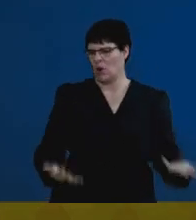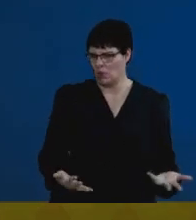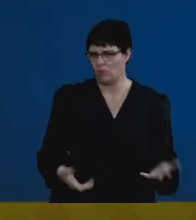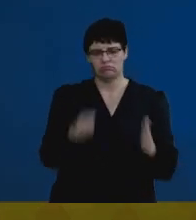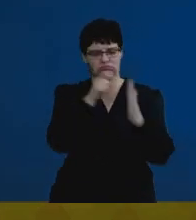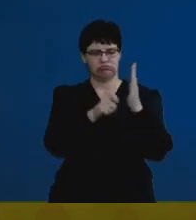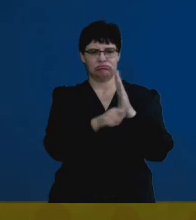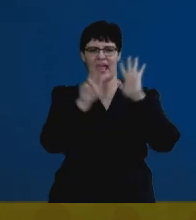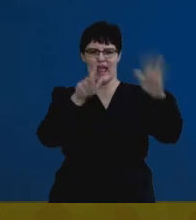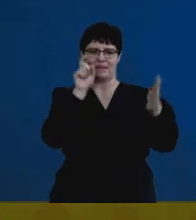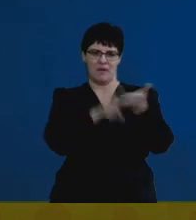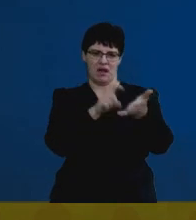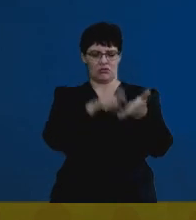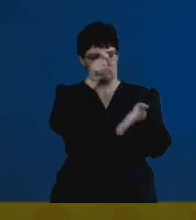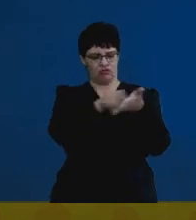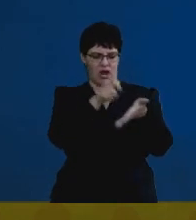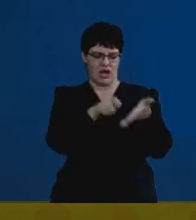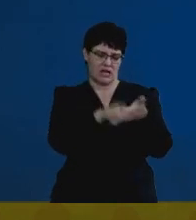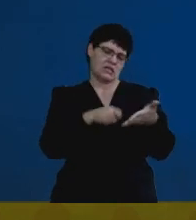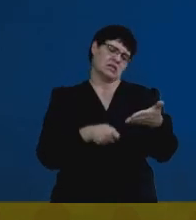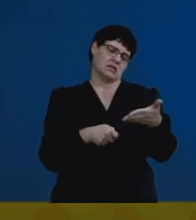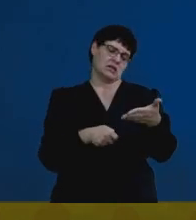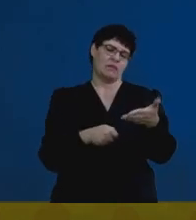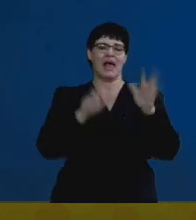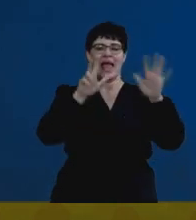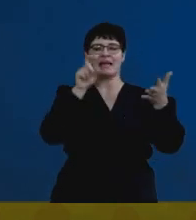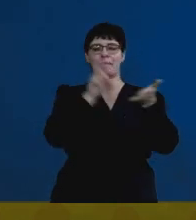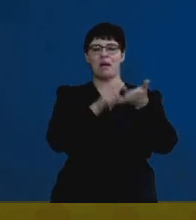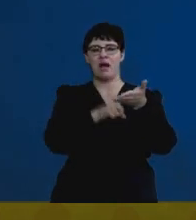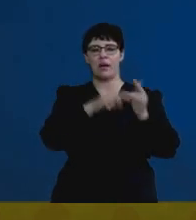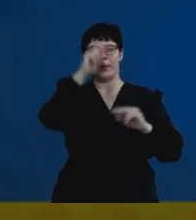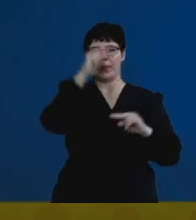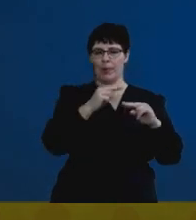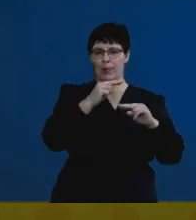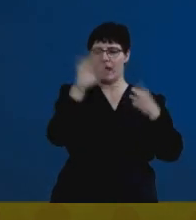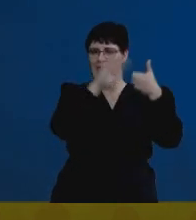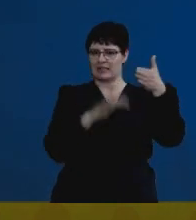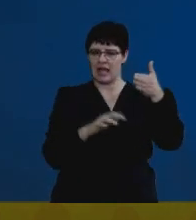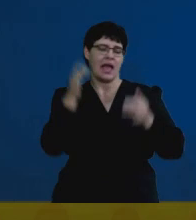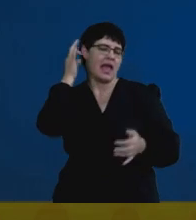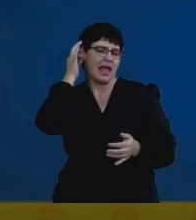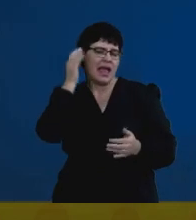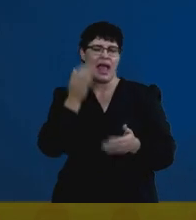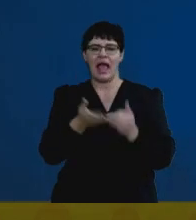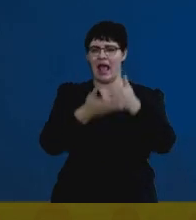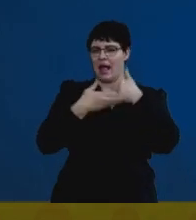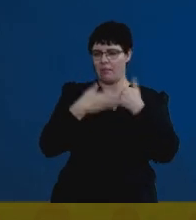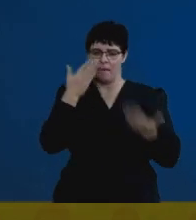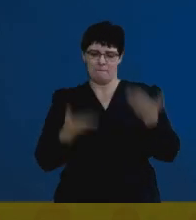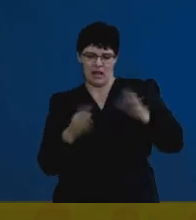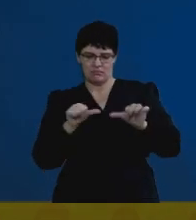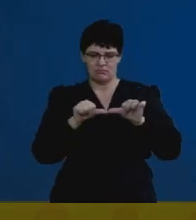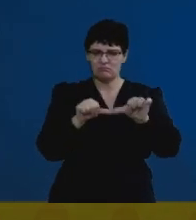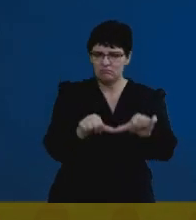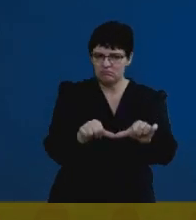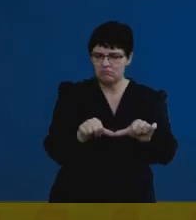Eight marks. If you sit down and if you write an eight-mark mini-essay on how the ear helps to maintain balance and